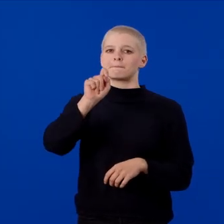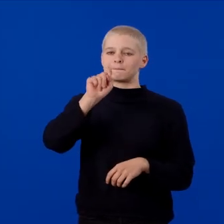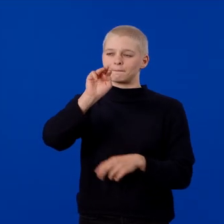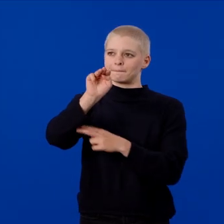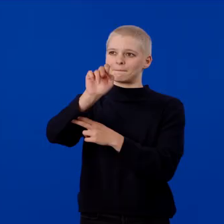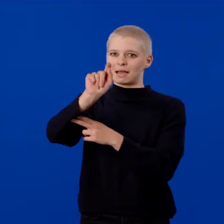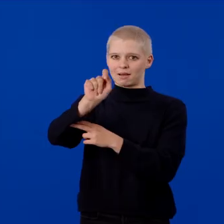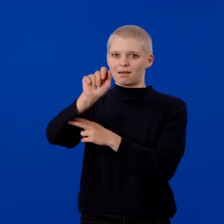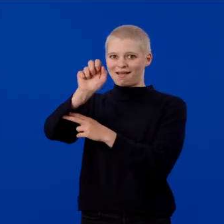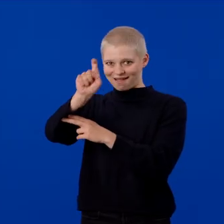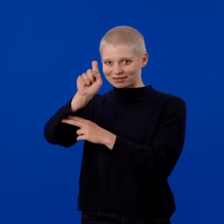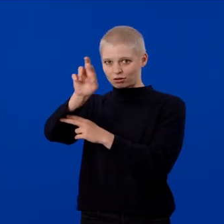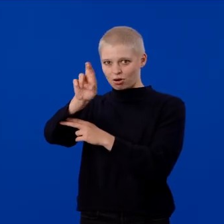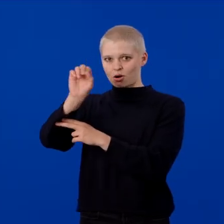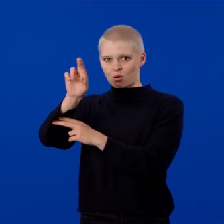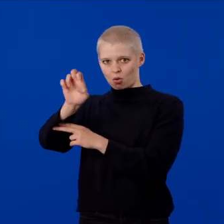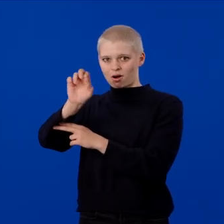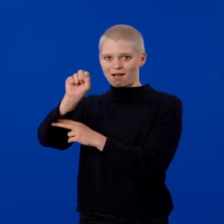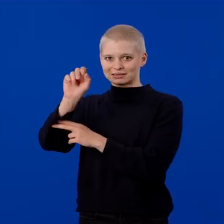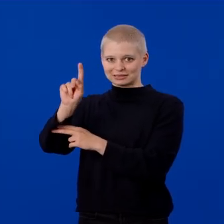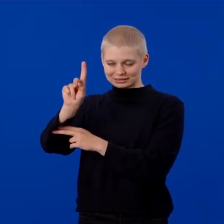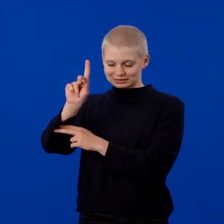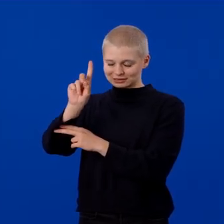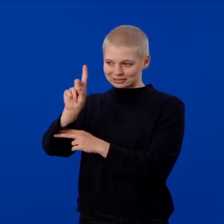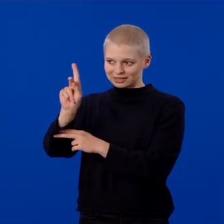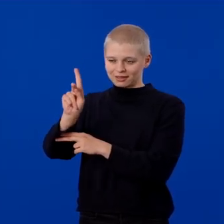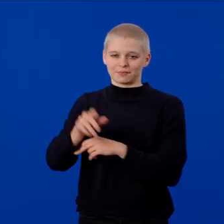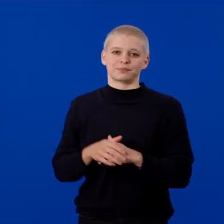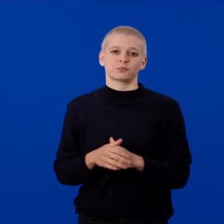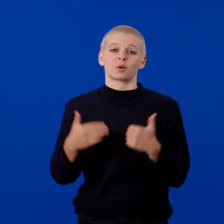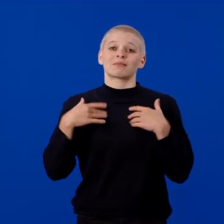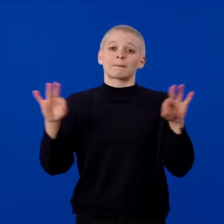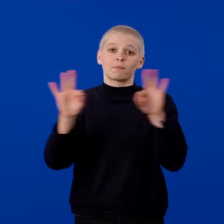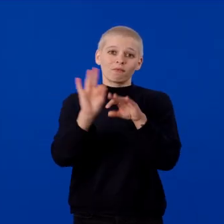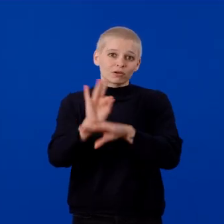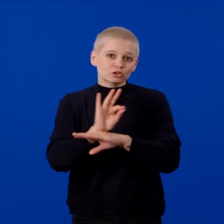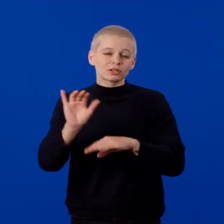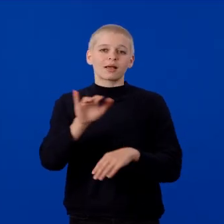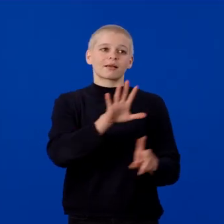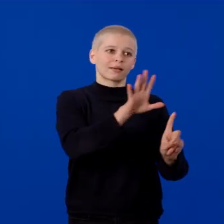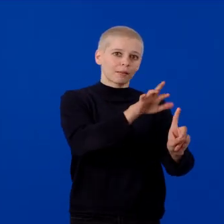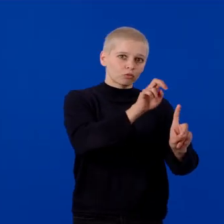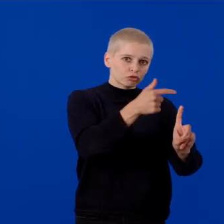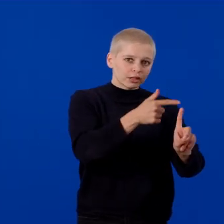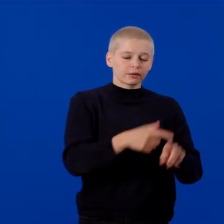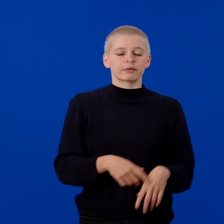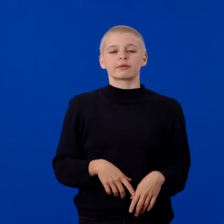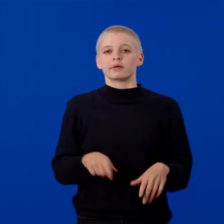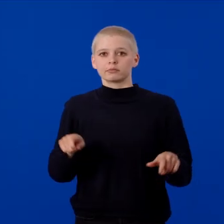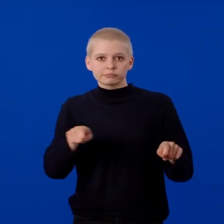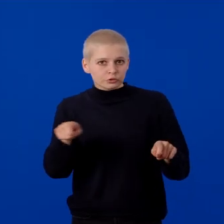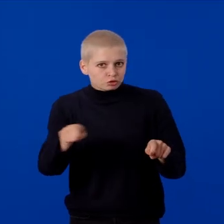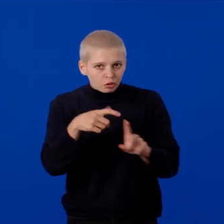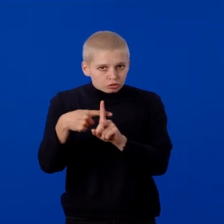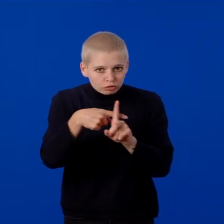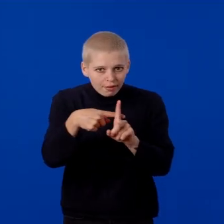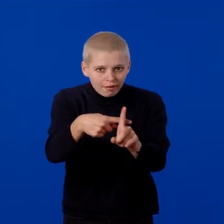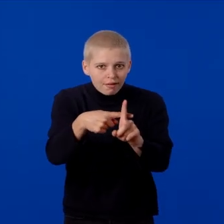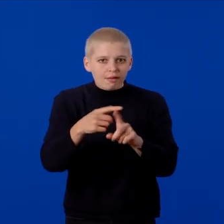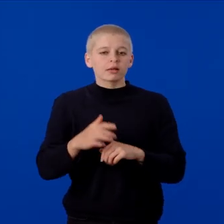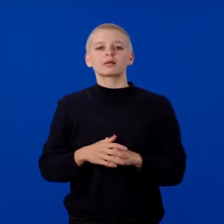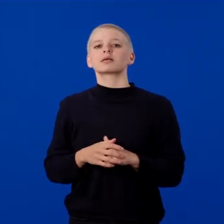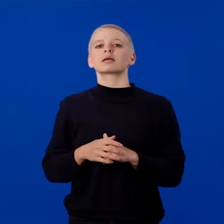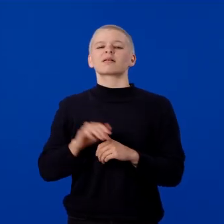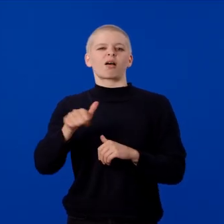These assets will provide us with core functionality such as the camera rig, controller tracking, and environment ray casting functionality